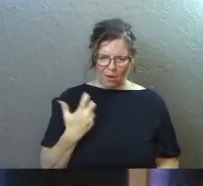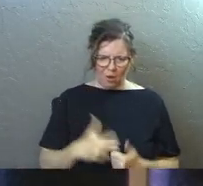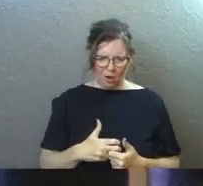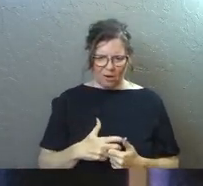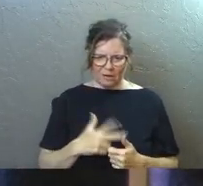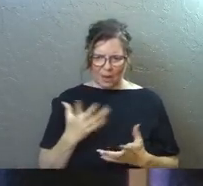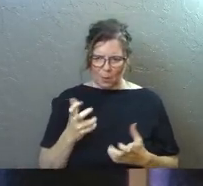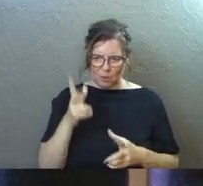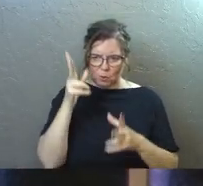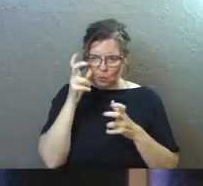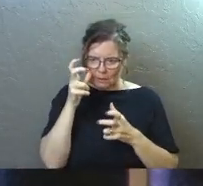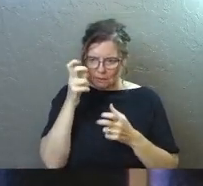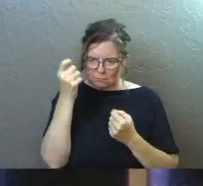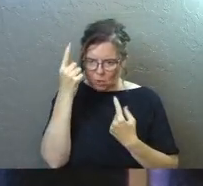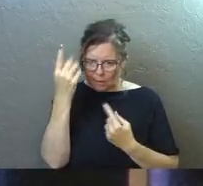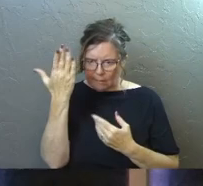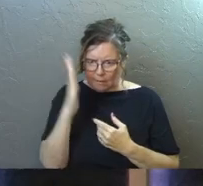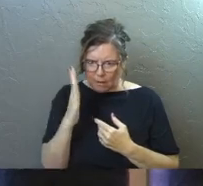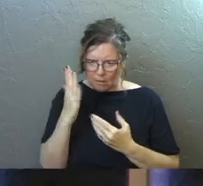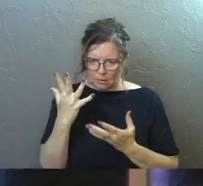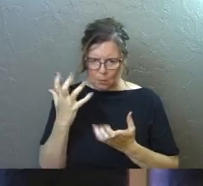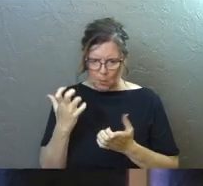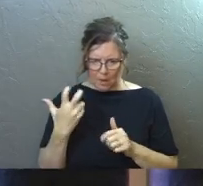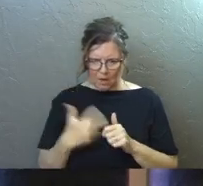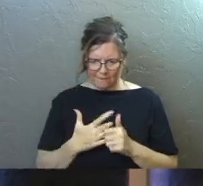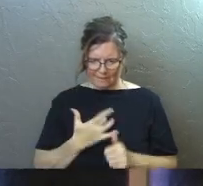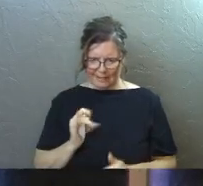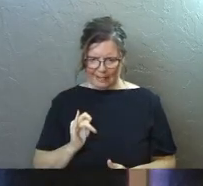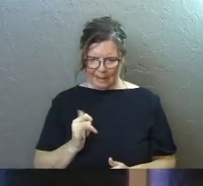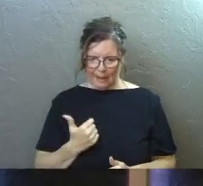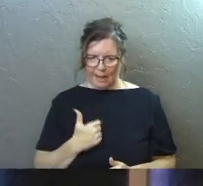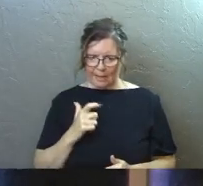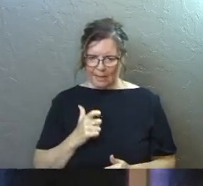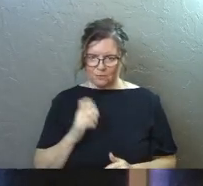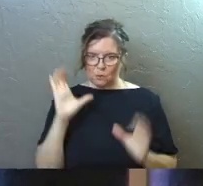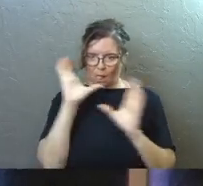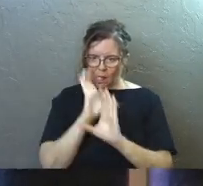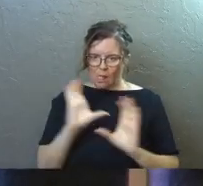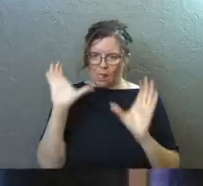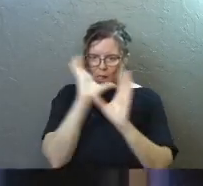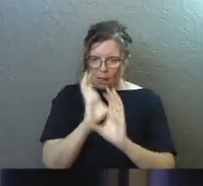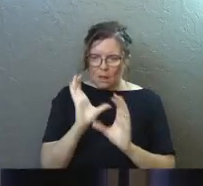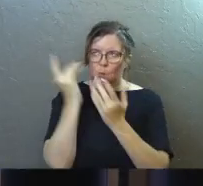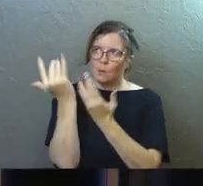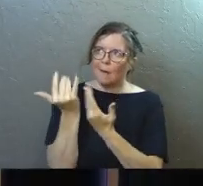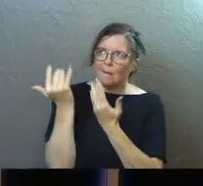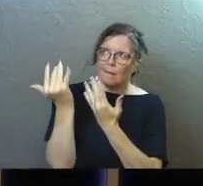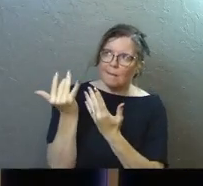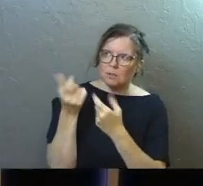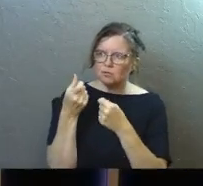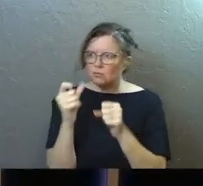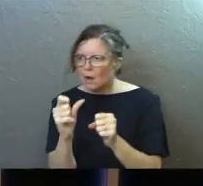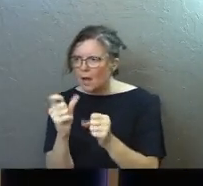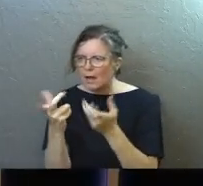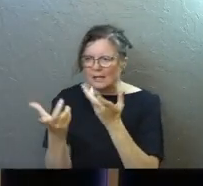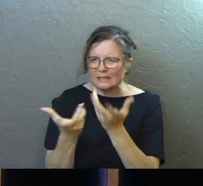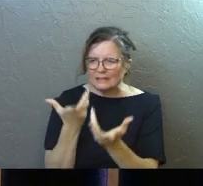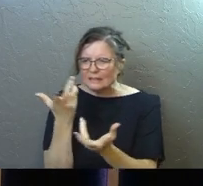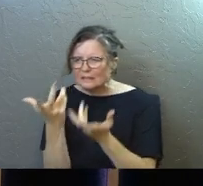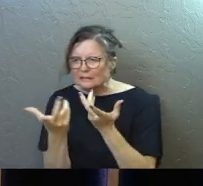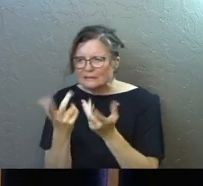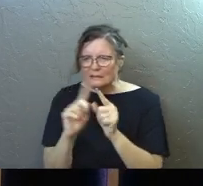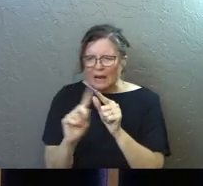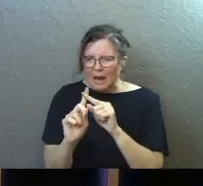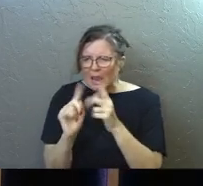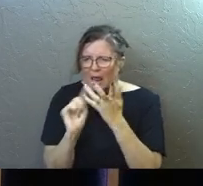hard to hear God? Why is it feel like I've got to seek him, and I've got to wait, and I've got to try, and I've got